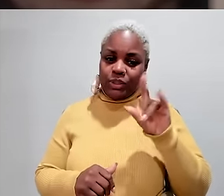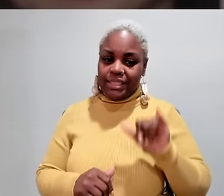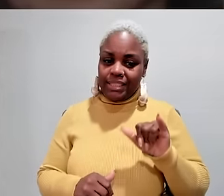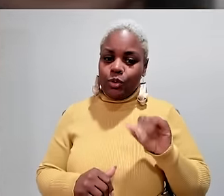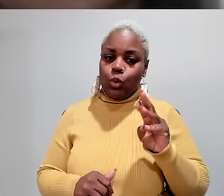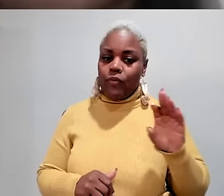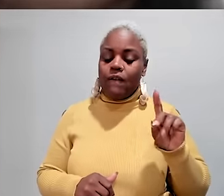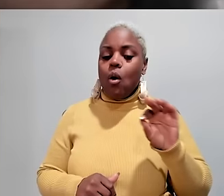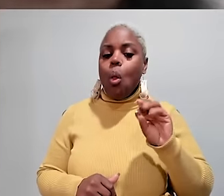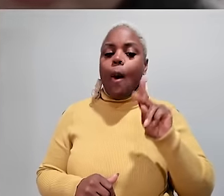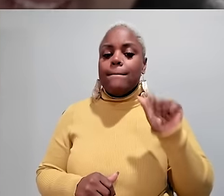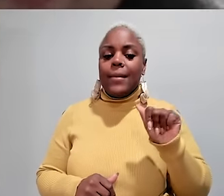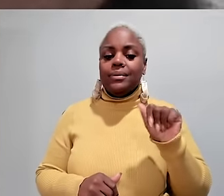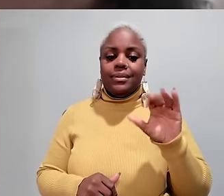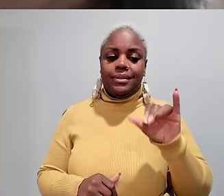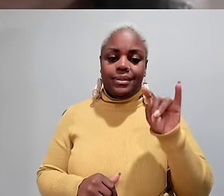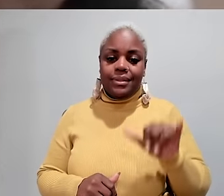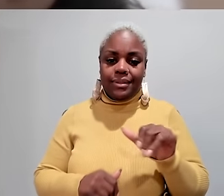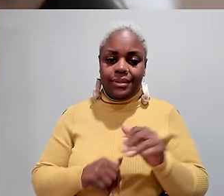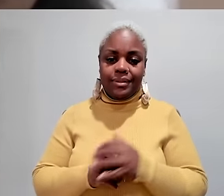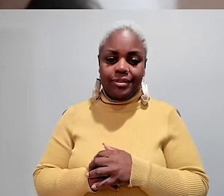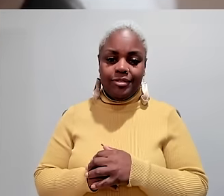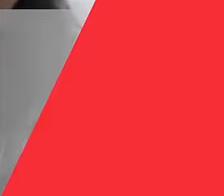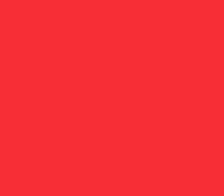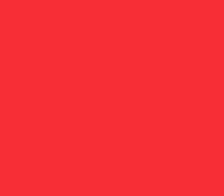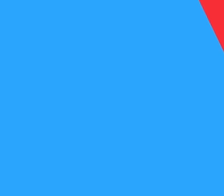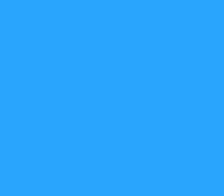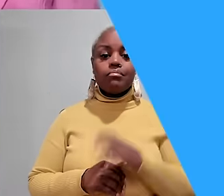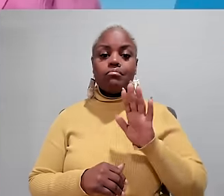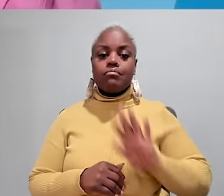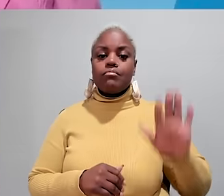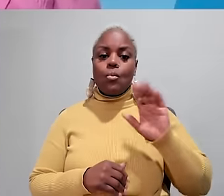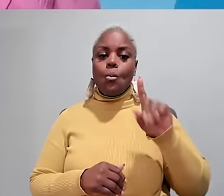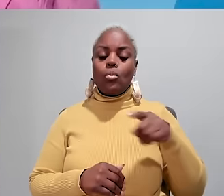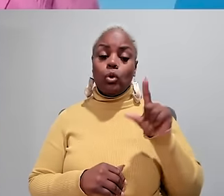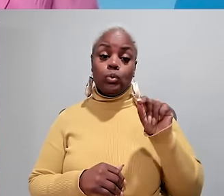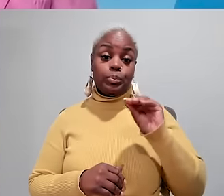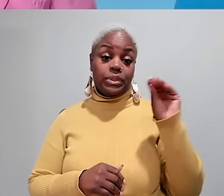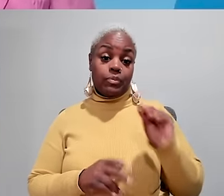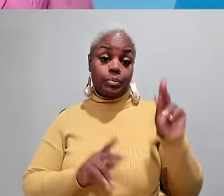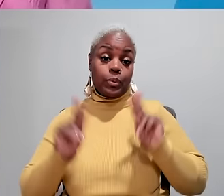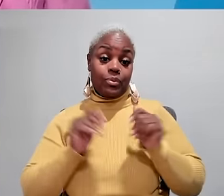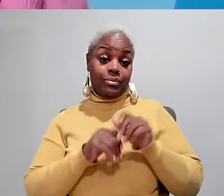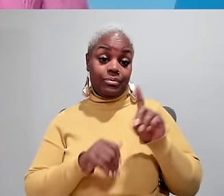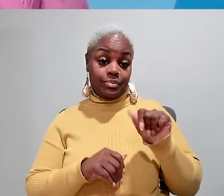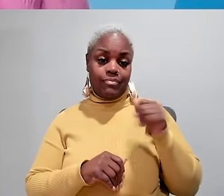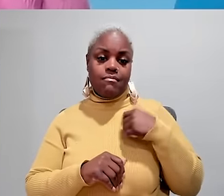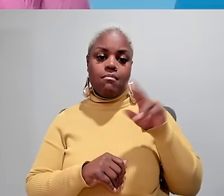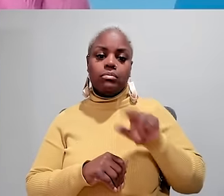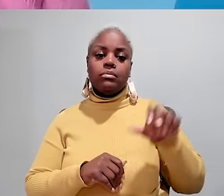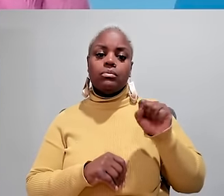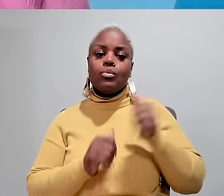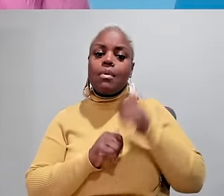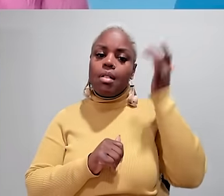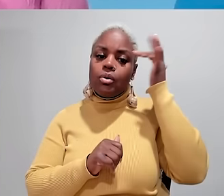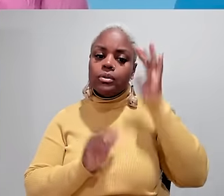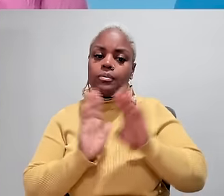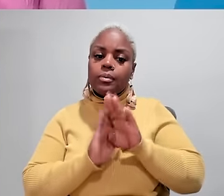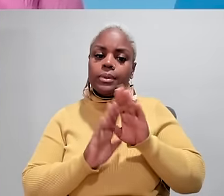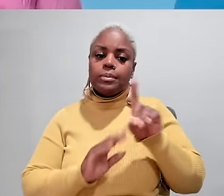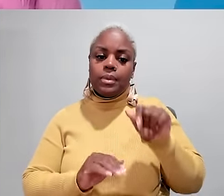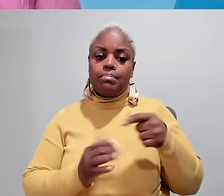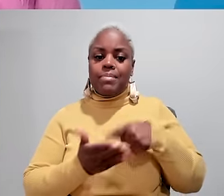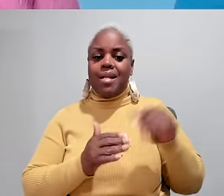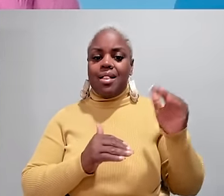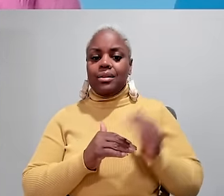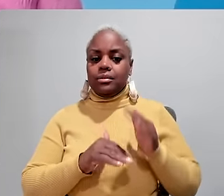NewsHour, I'm Judy Woodruff in Oklahoma City. Only about 20 percent of people with disabilities in the U.S. have